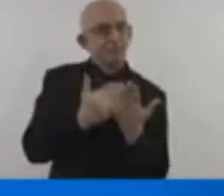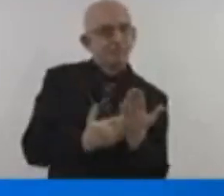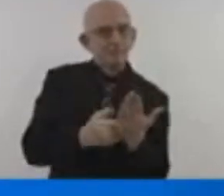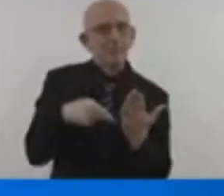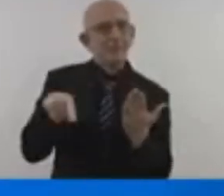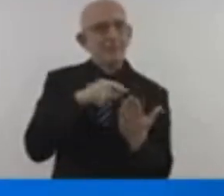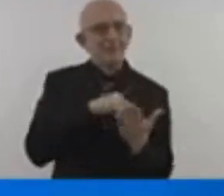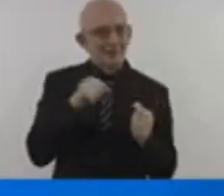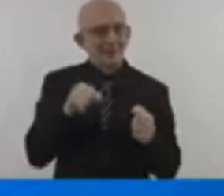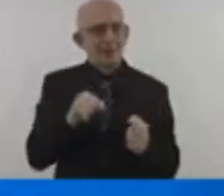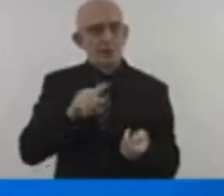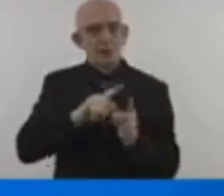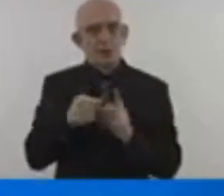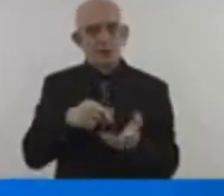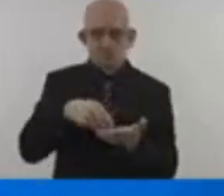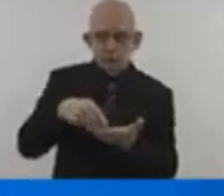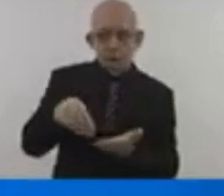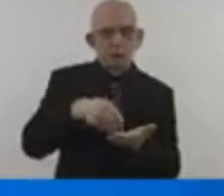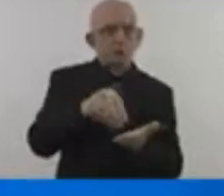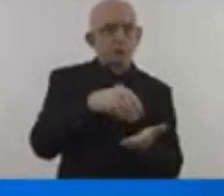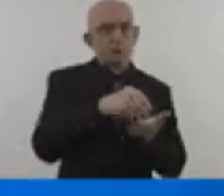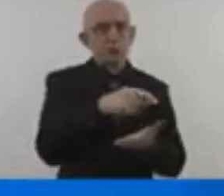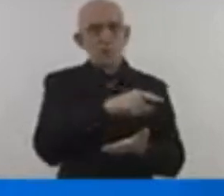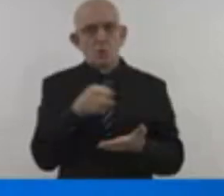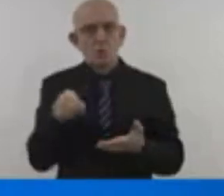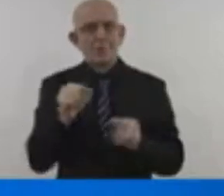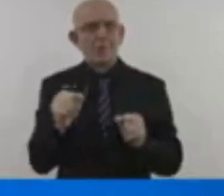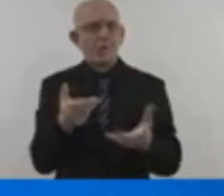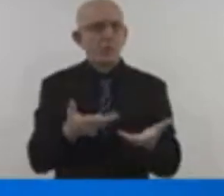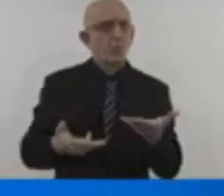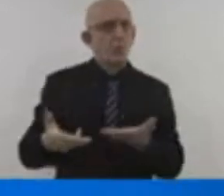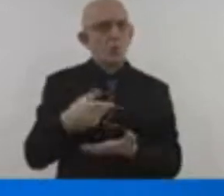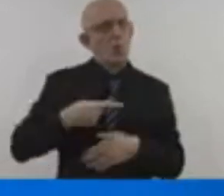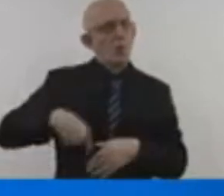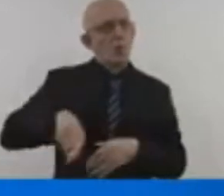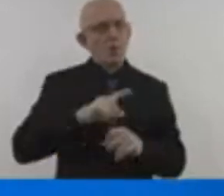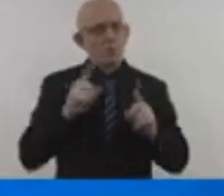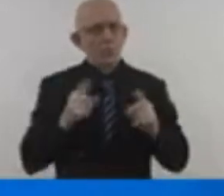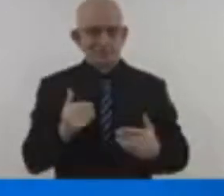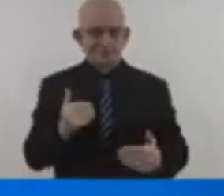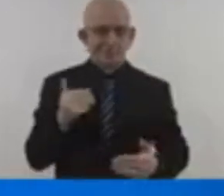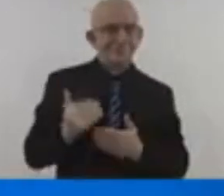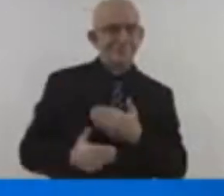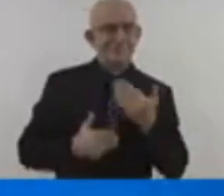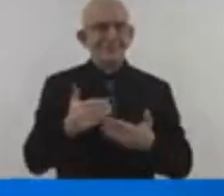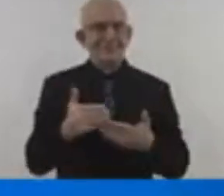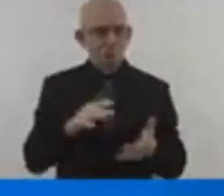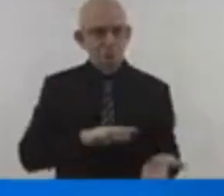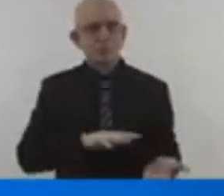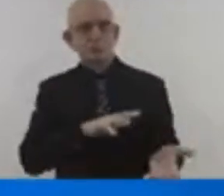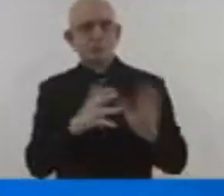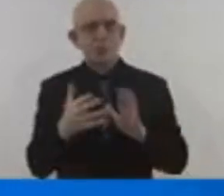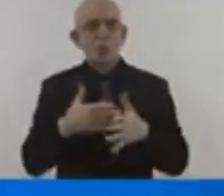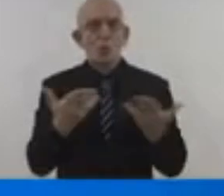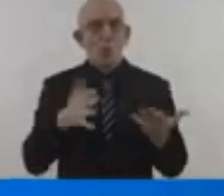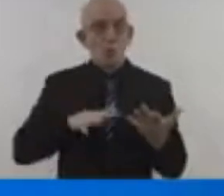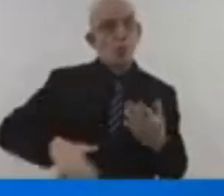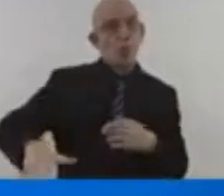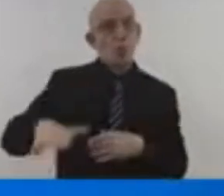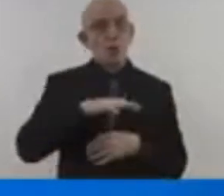Developing countries eager to act are facing many obstacles. Scant public finance,